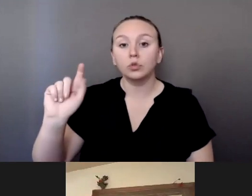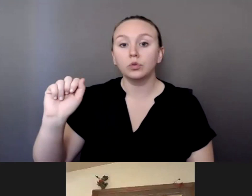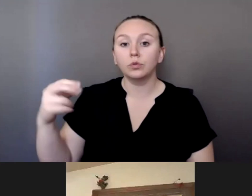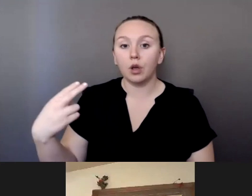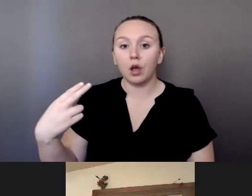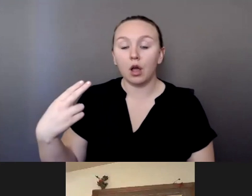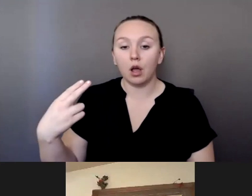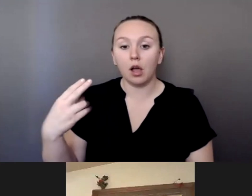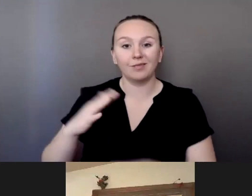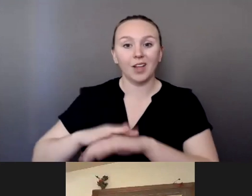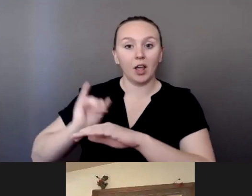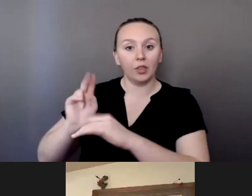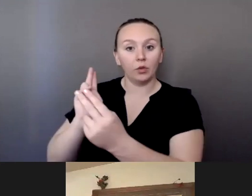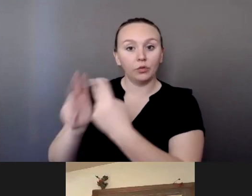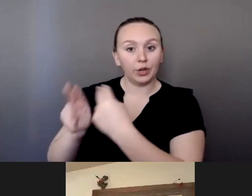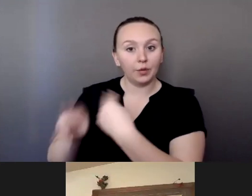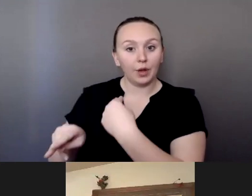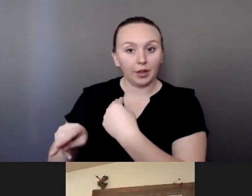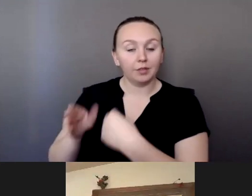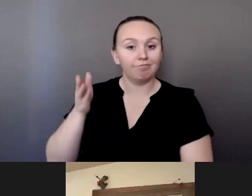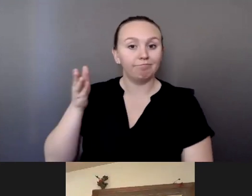interstate there.